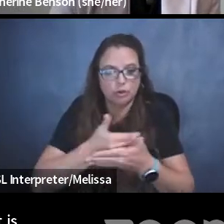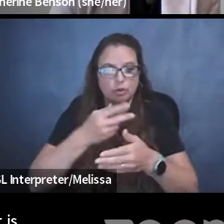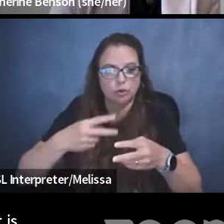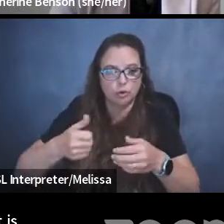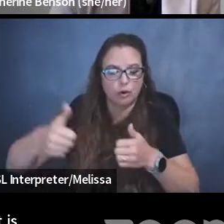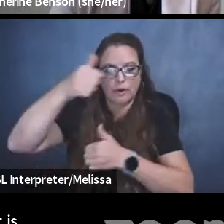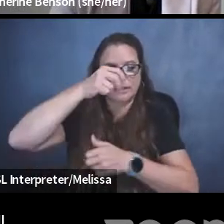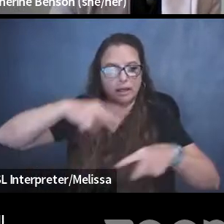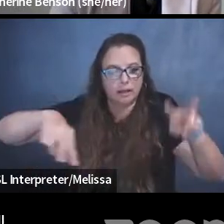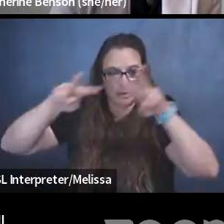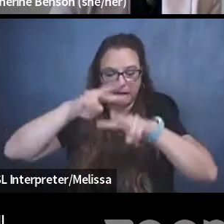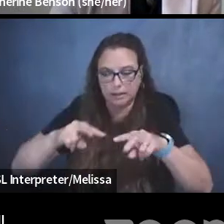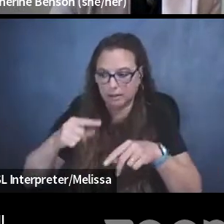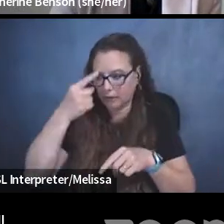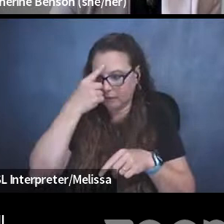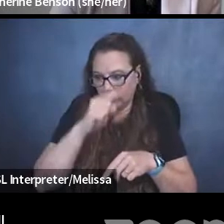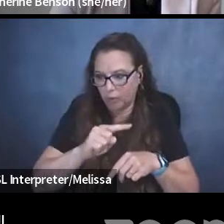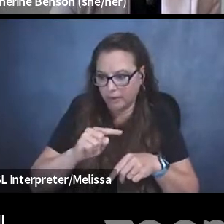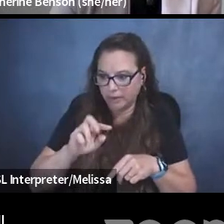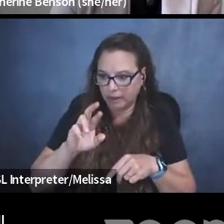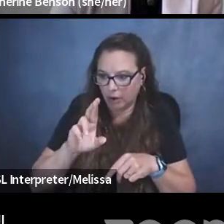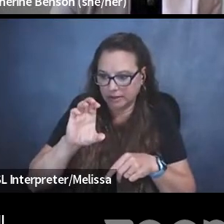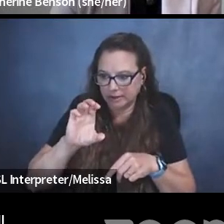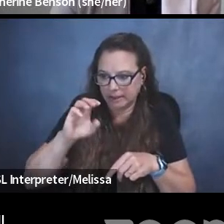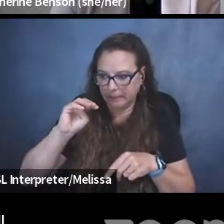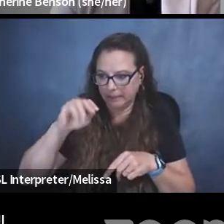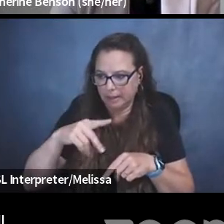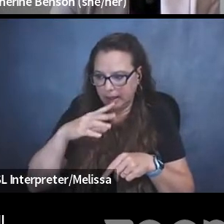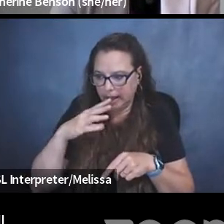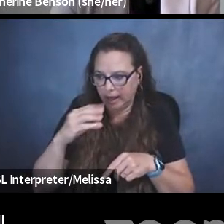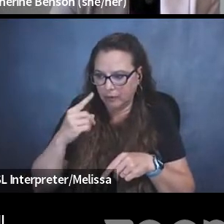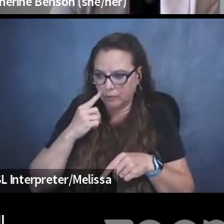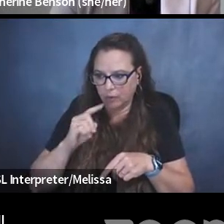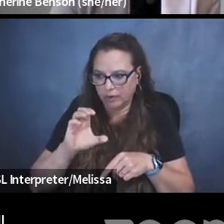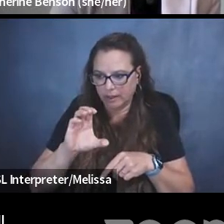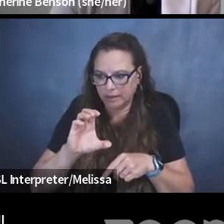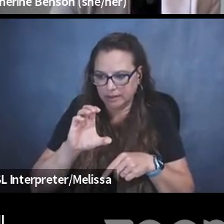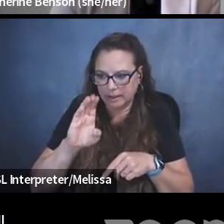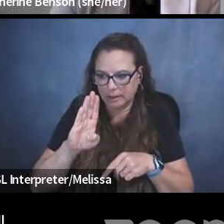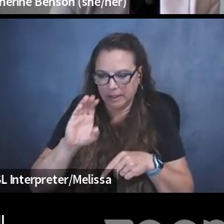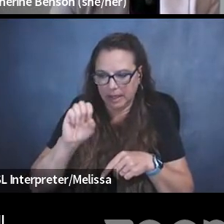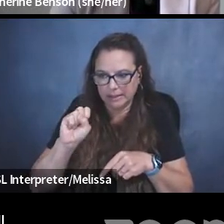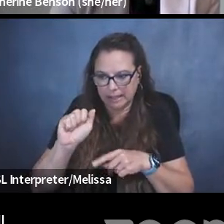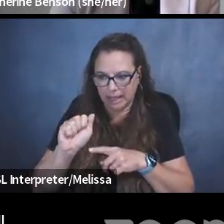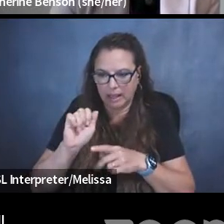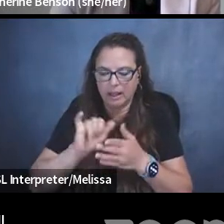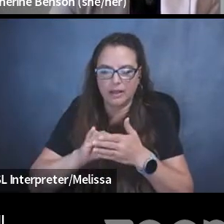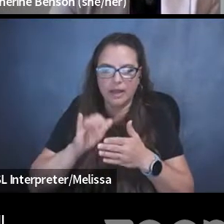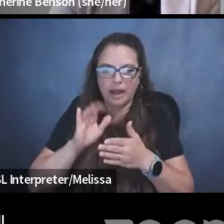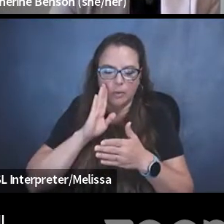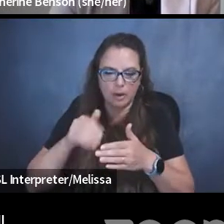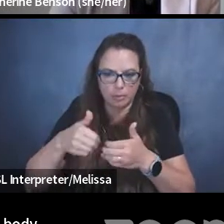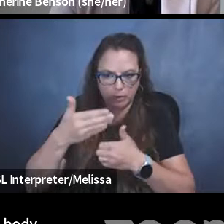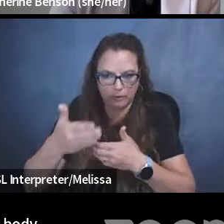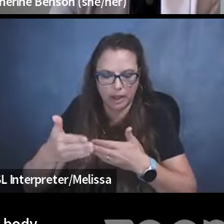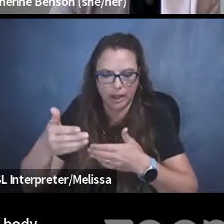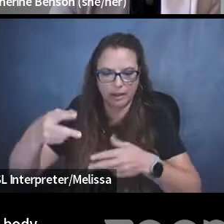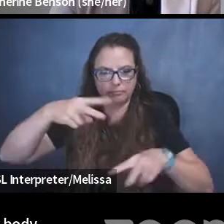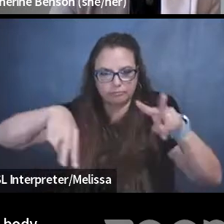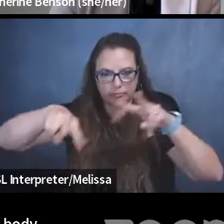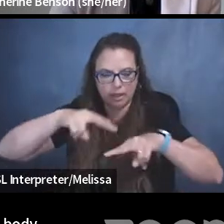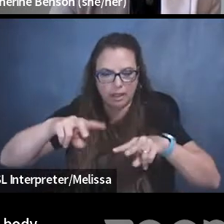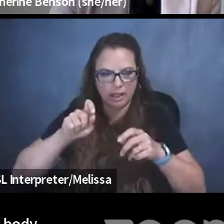body for the CBSA that will provide a complaints mechanism in a critical area of privacy breaches,